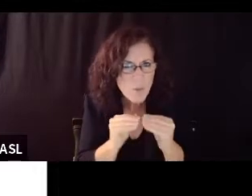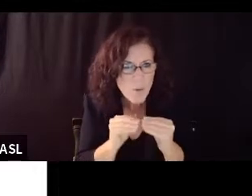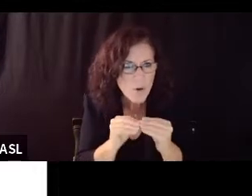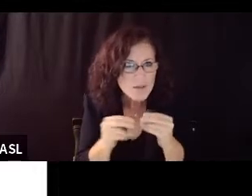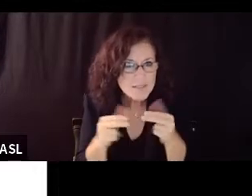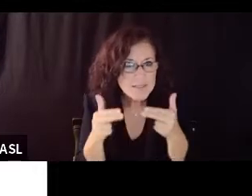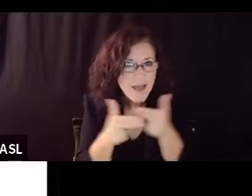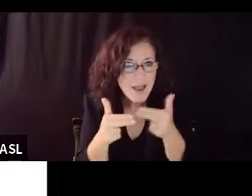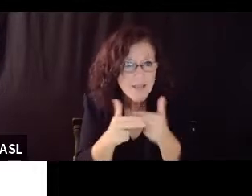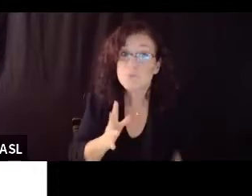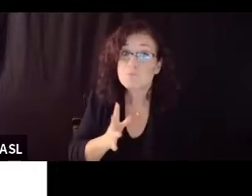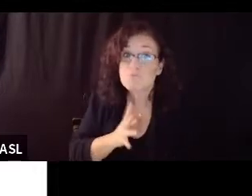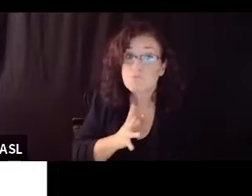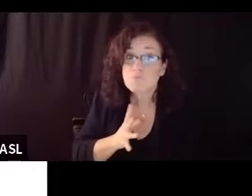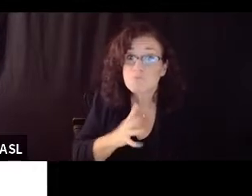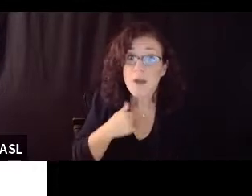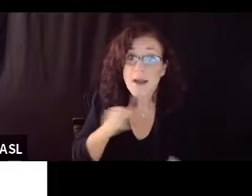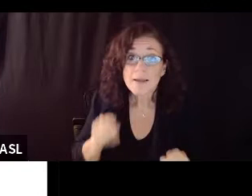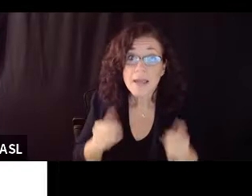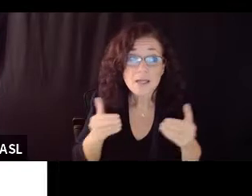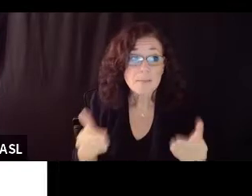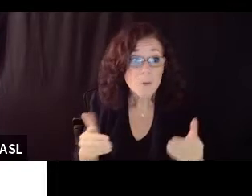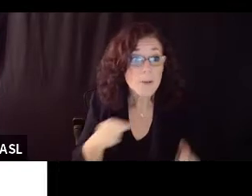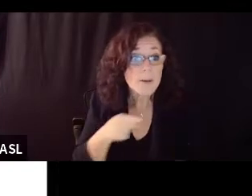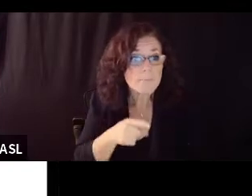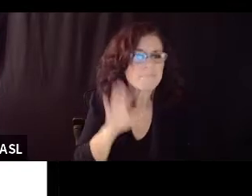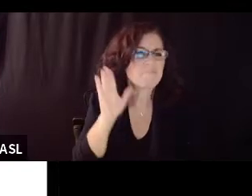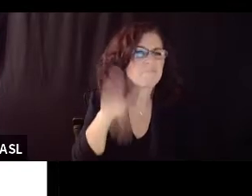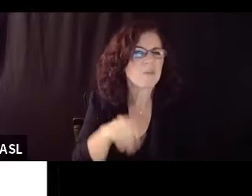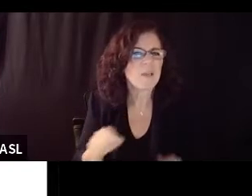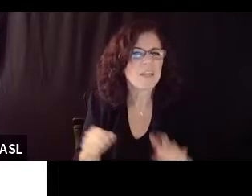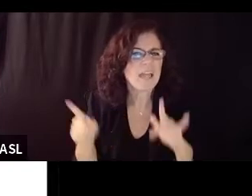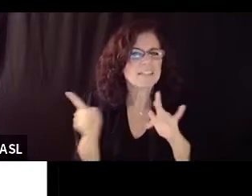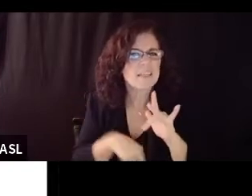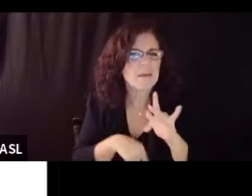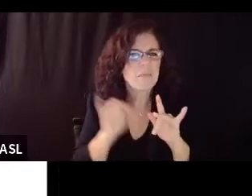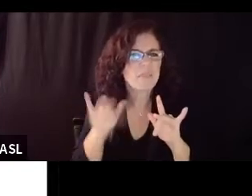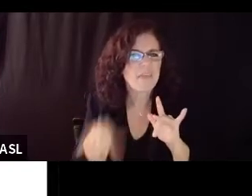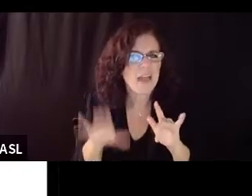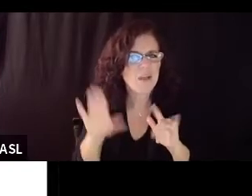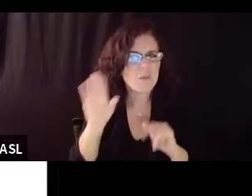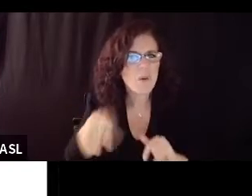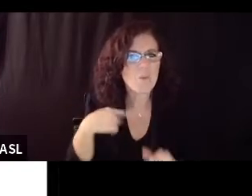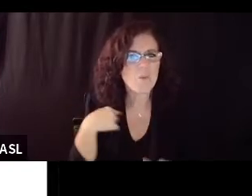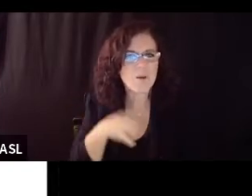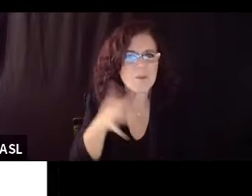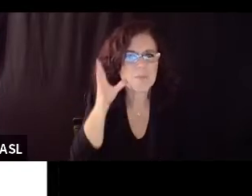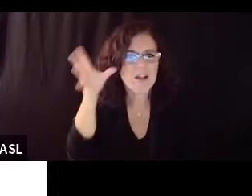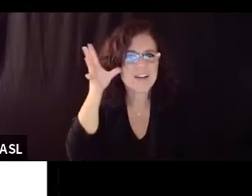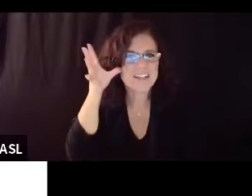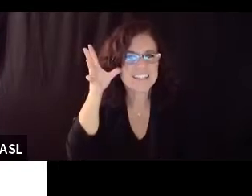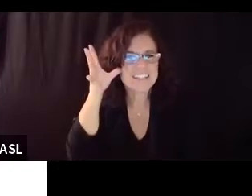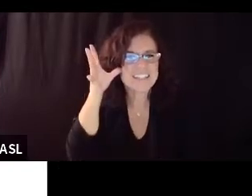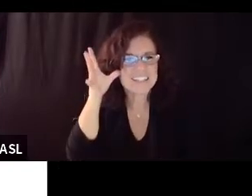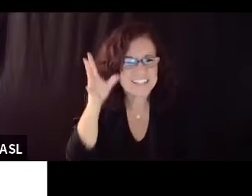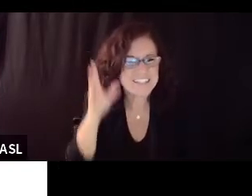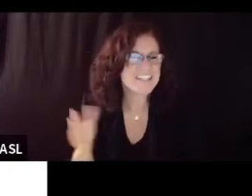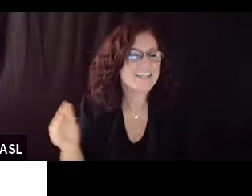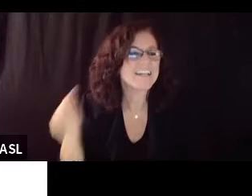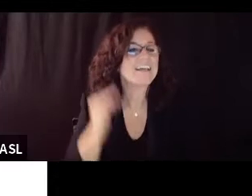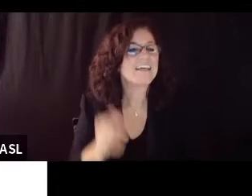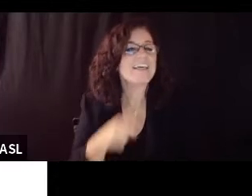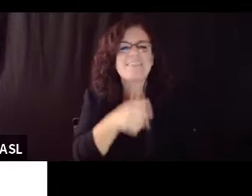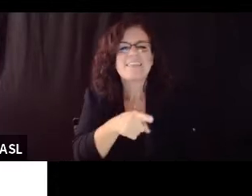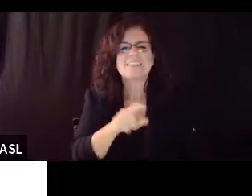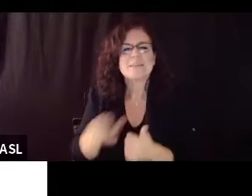okay so this one we can skip i think everyone understands we're parents um that was your backup slide this is just a backup